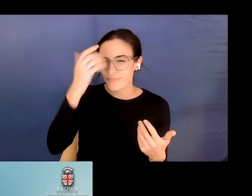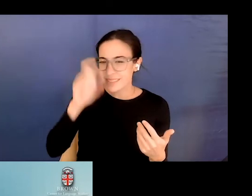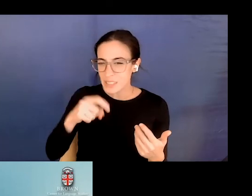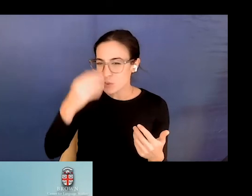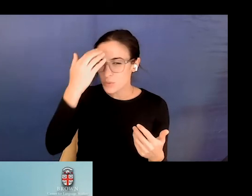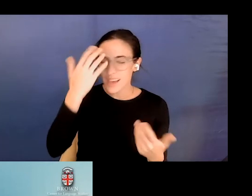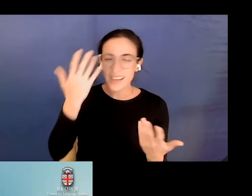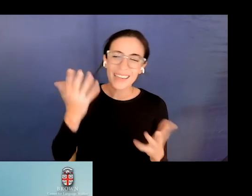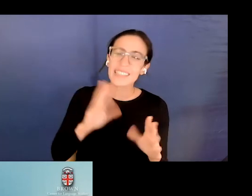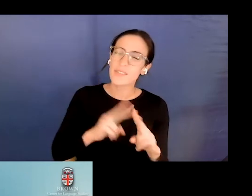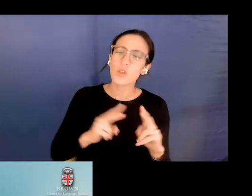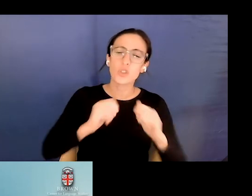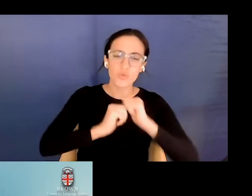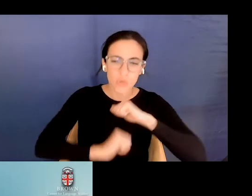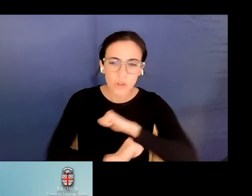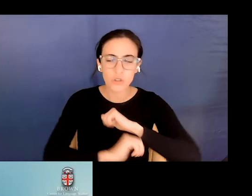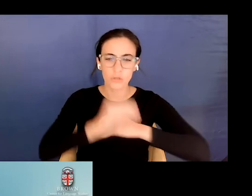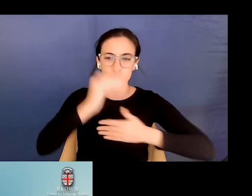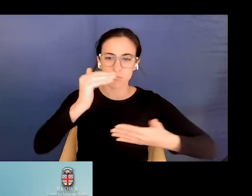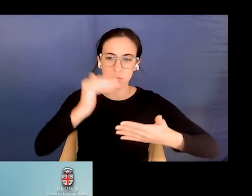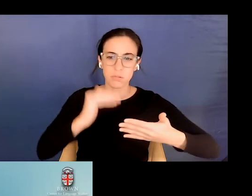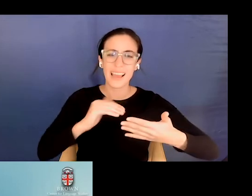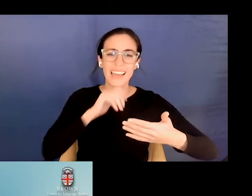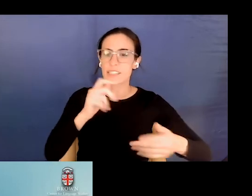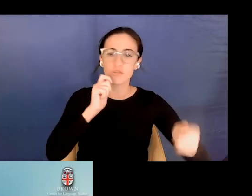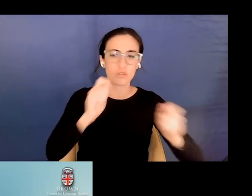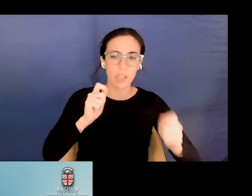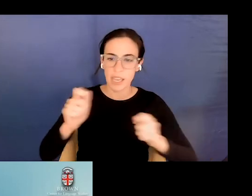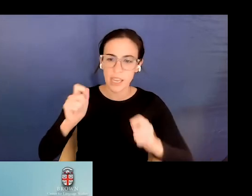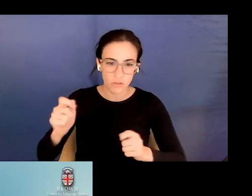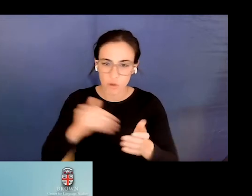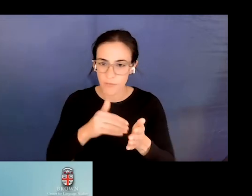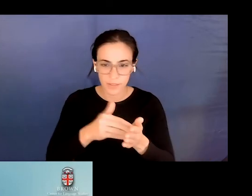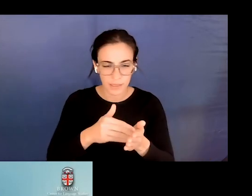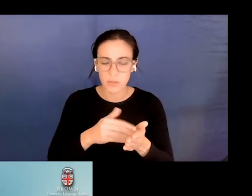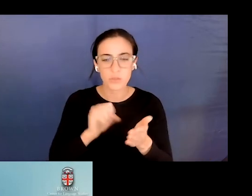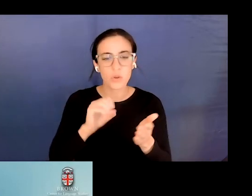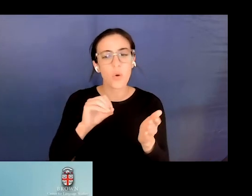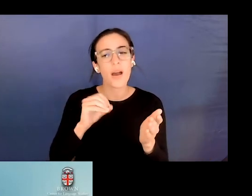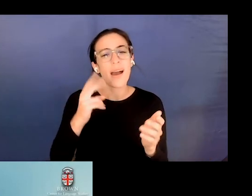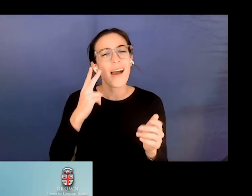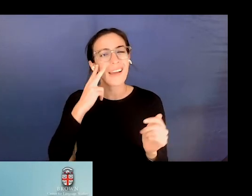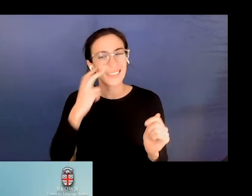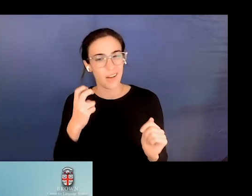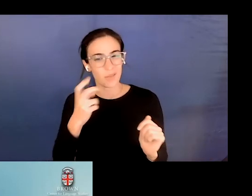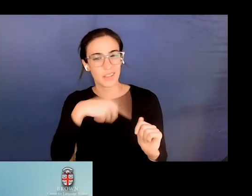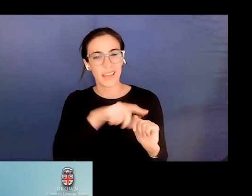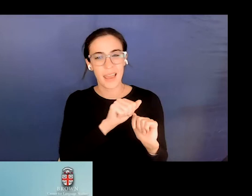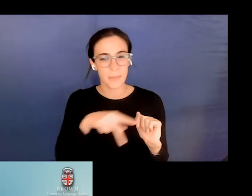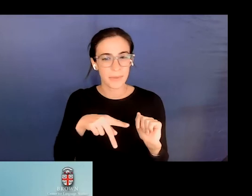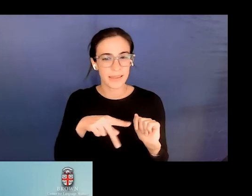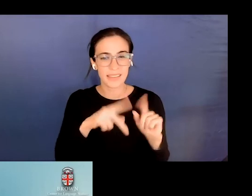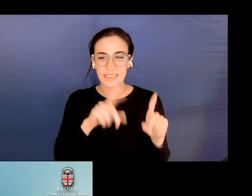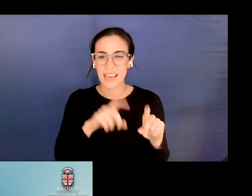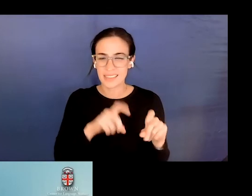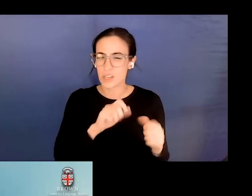and they're, they're very conservative. They don't, don't change a whole lot. So I doubt that they have, you know, addressed this, this issue, but it, but I don't really